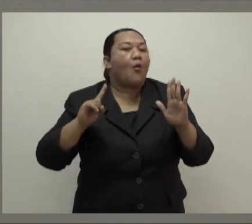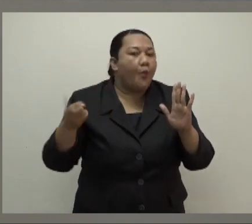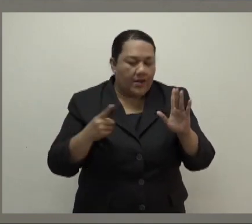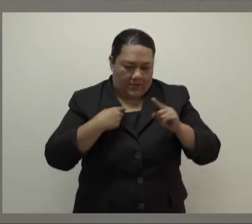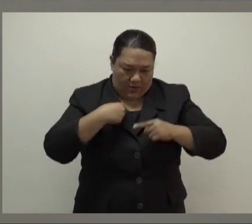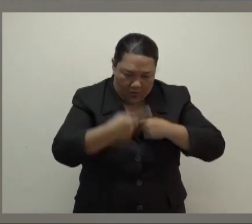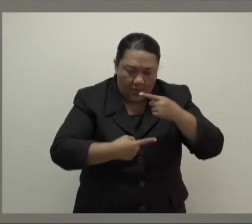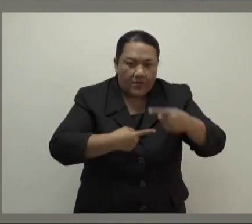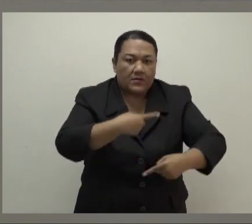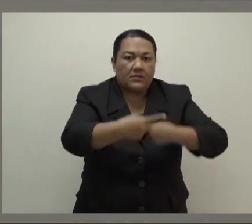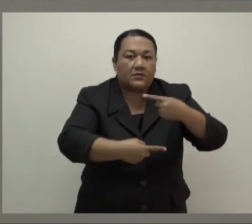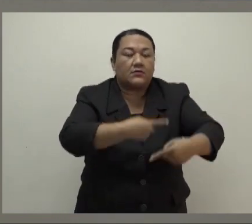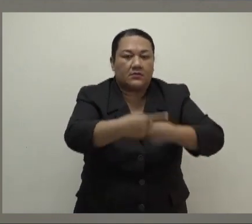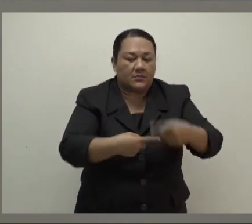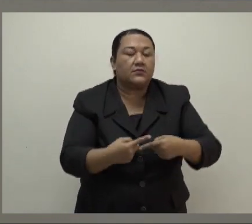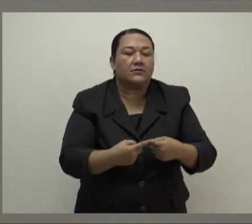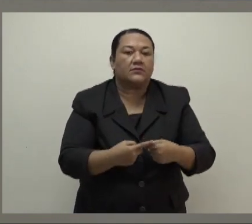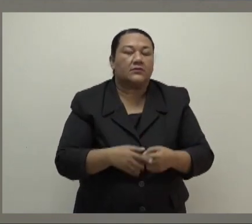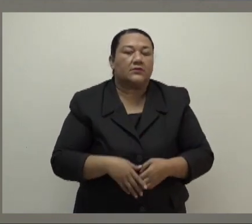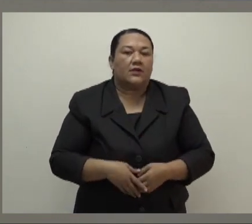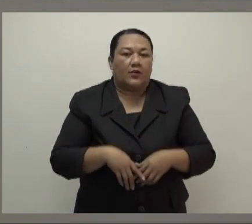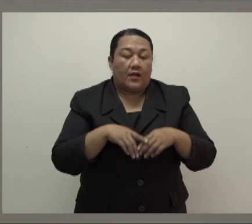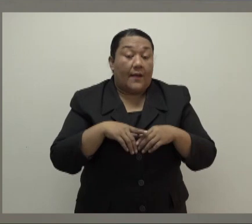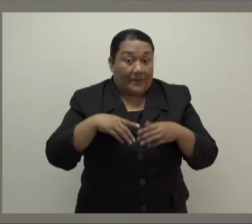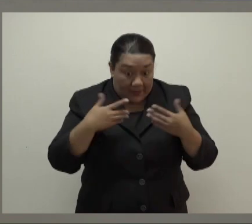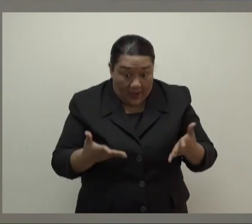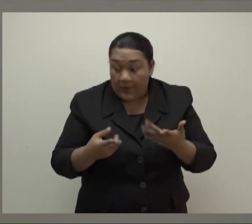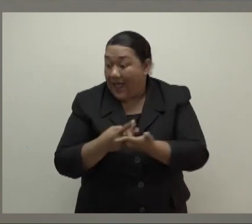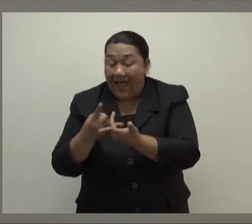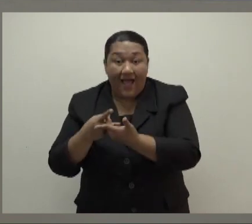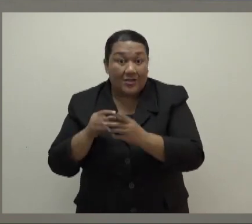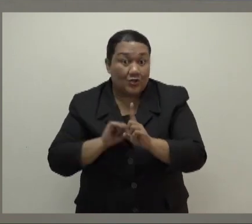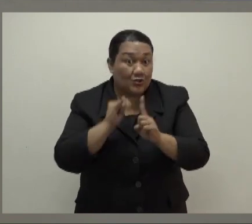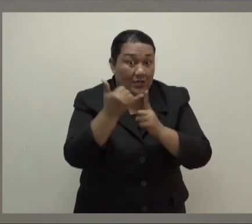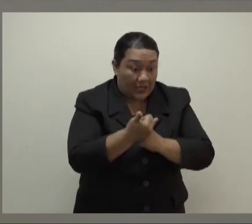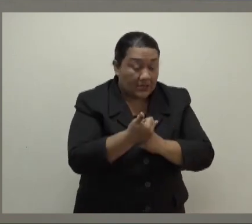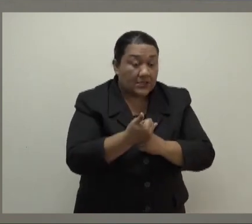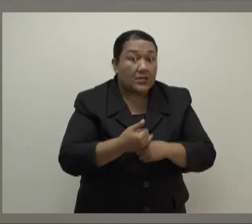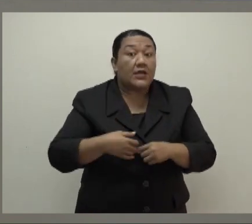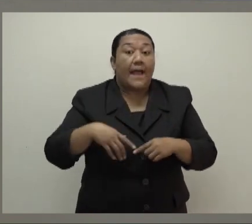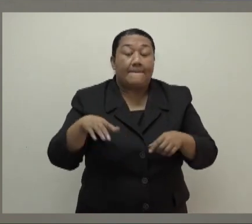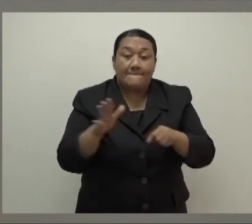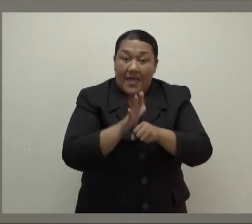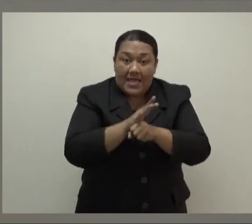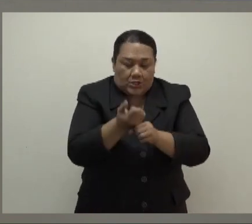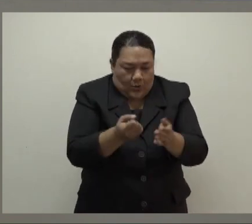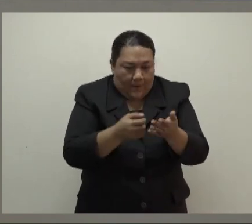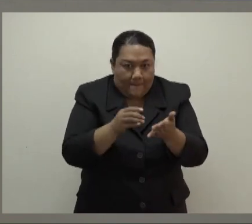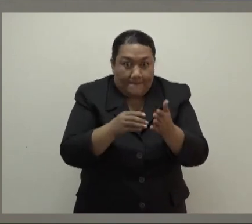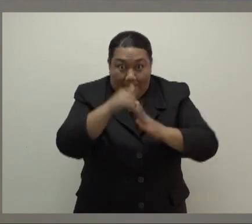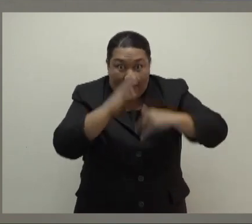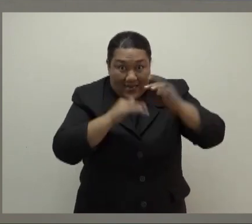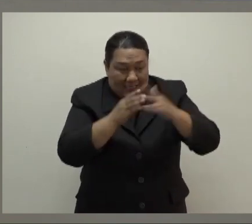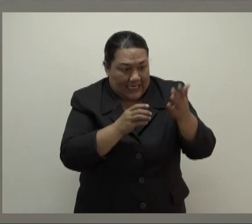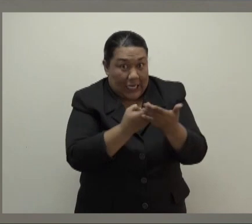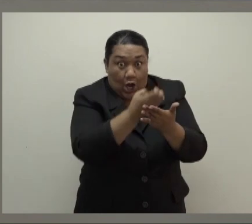particularly vulnerable groups, while the rest of our society more or less live normally as we rebuild our economy and